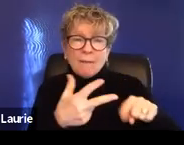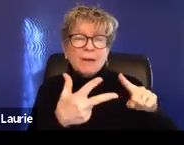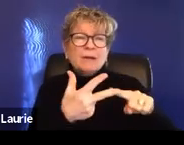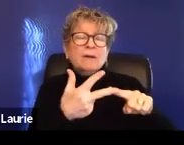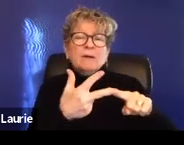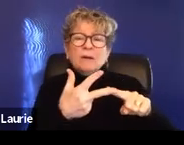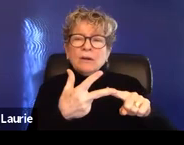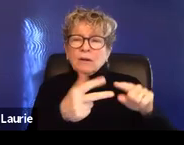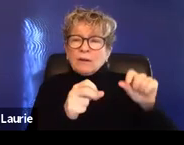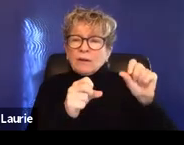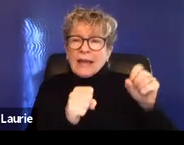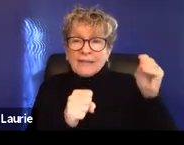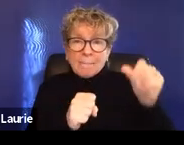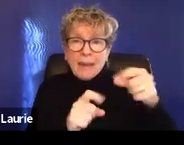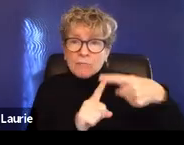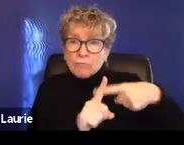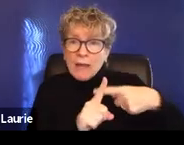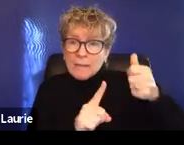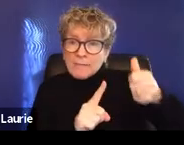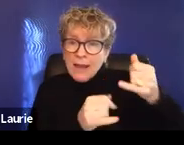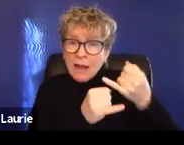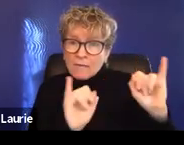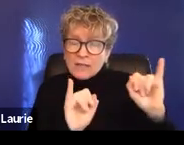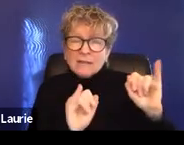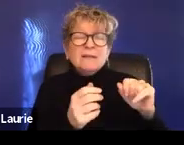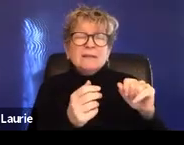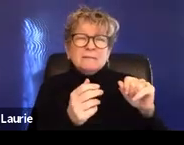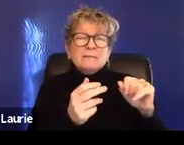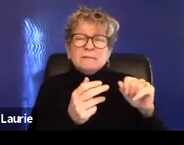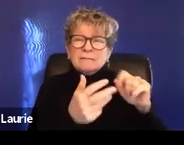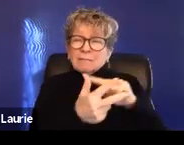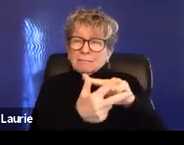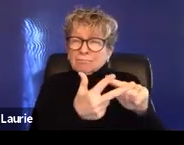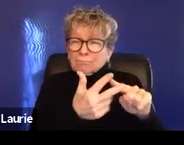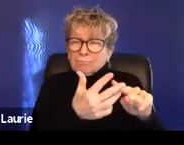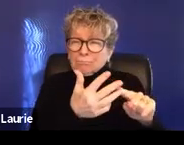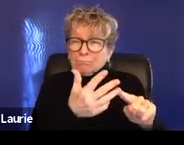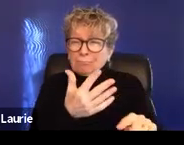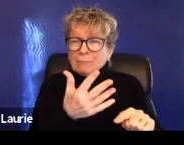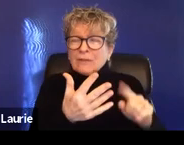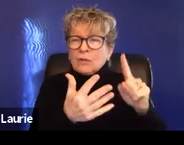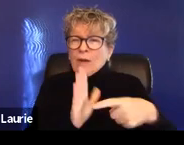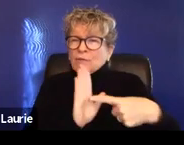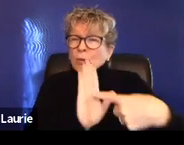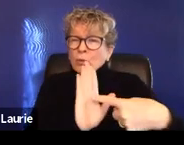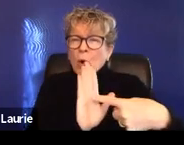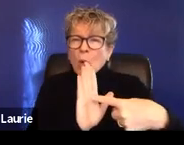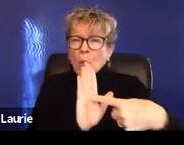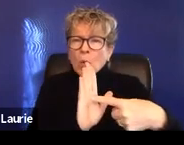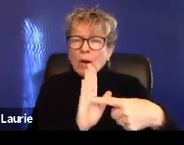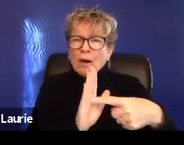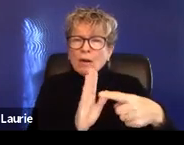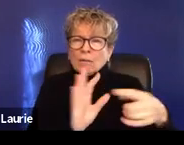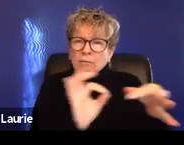have, would they be able to pay rent on their own? Those are things, um, uh, uh, you would have to show as a part of emancipation,